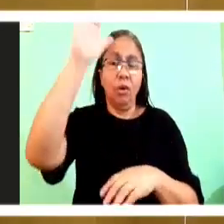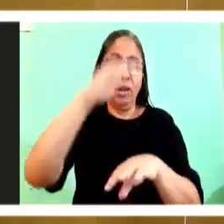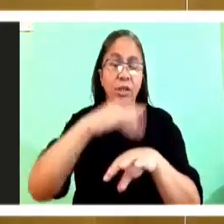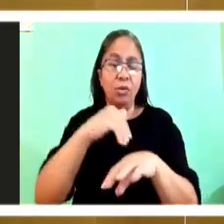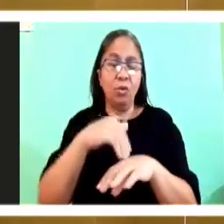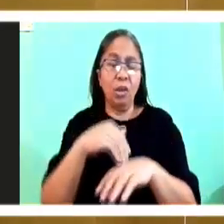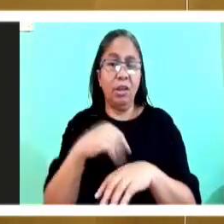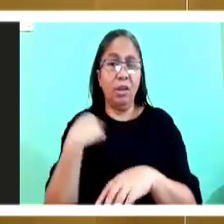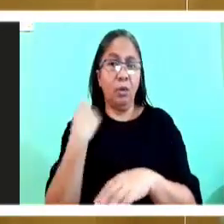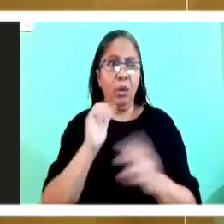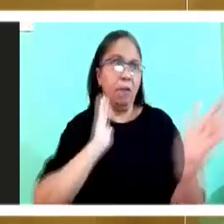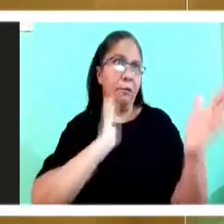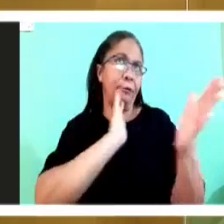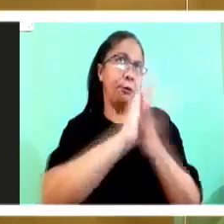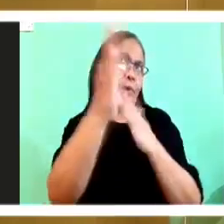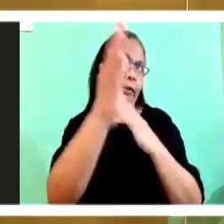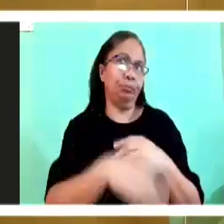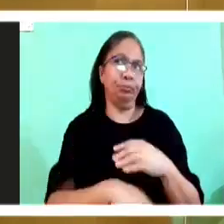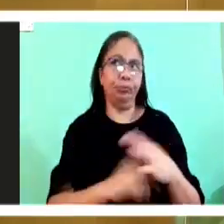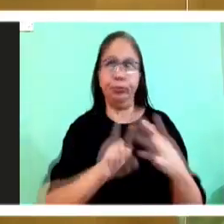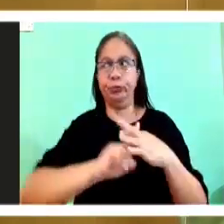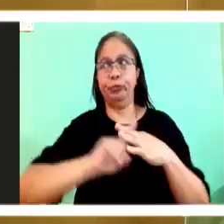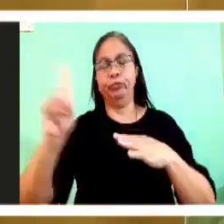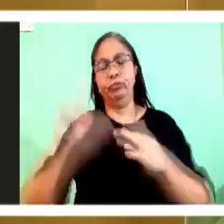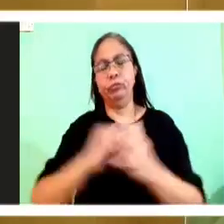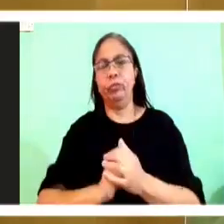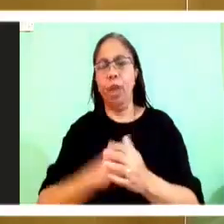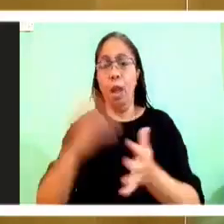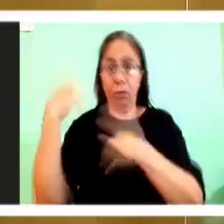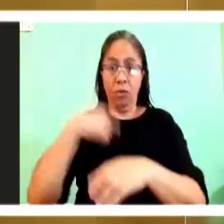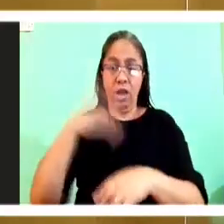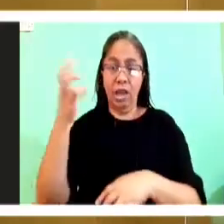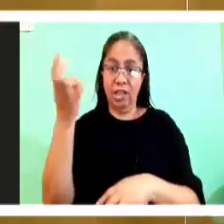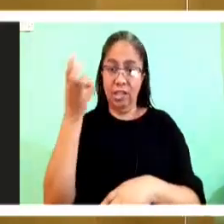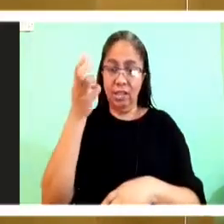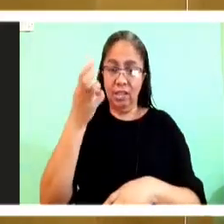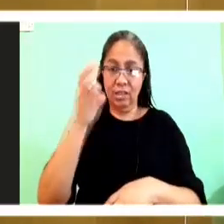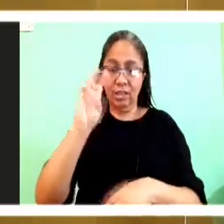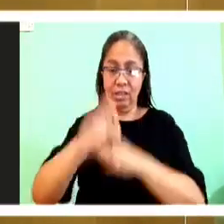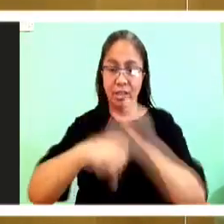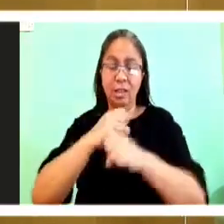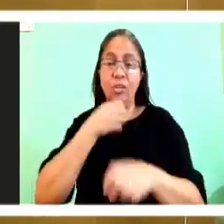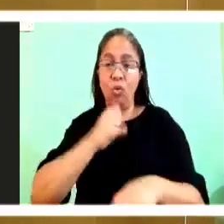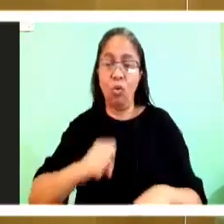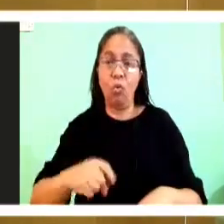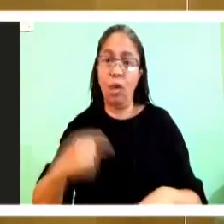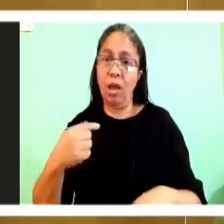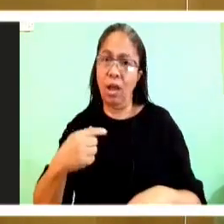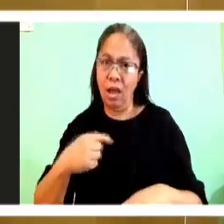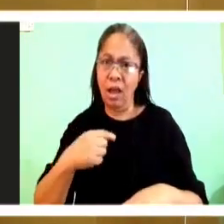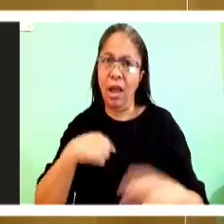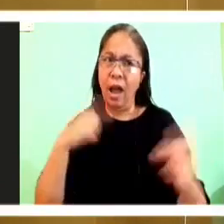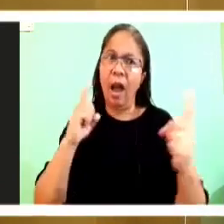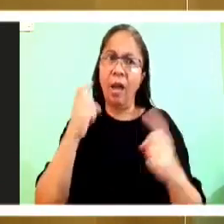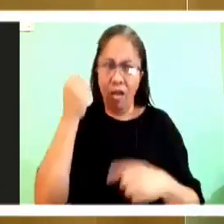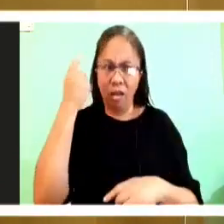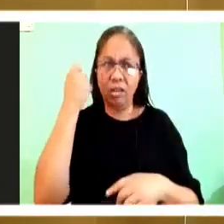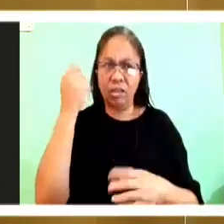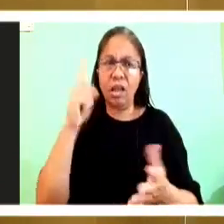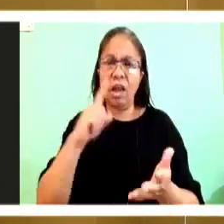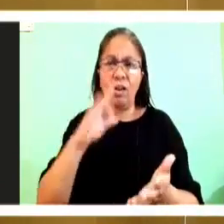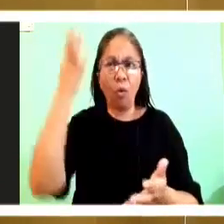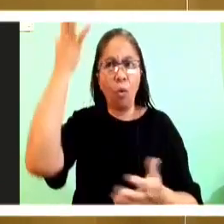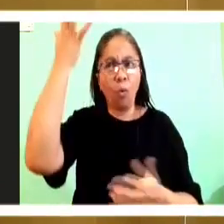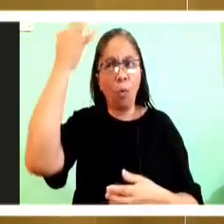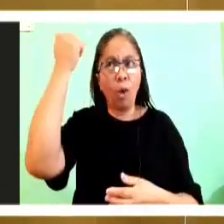I came face to face with God's purpose in my life. And for 15 minutes I was dumbstruck, silly